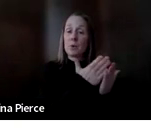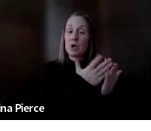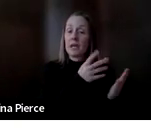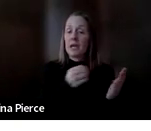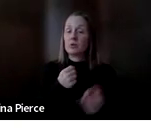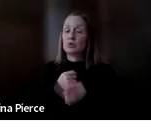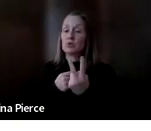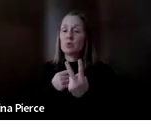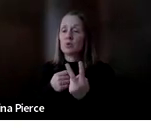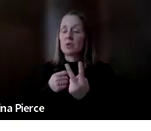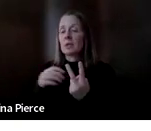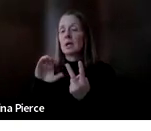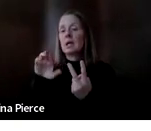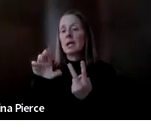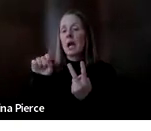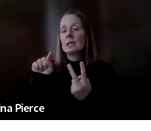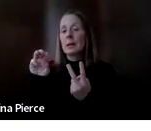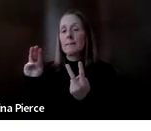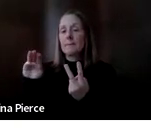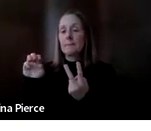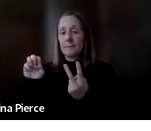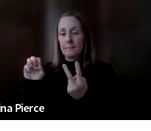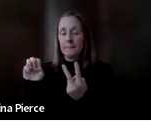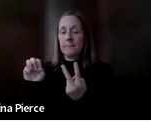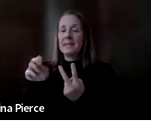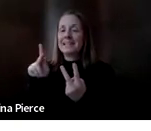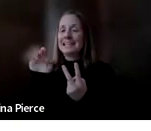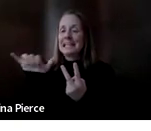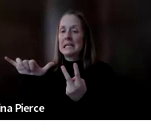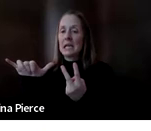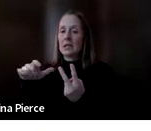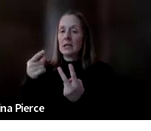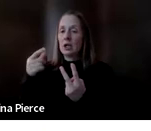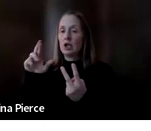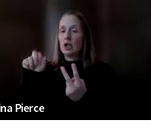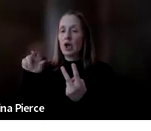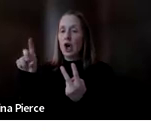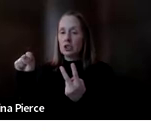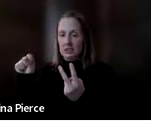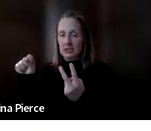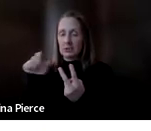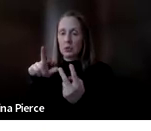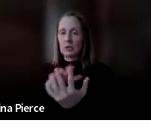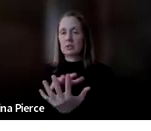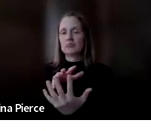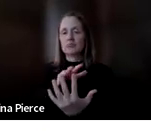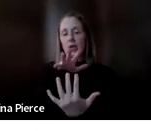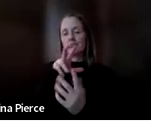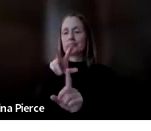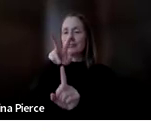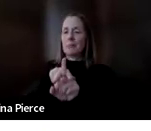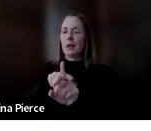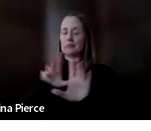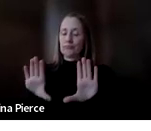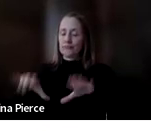guards, yellow key guards that have been printed. Awesome. And Carolyn, we have a question. So with Alt Shift Library, a school request rather than